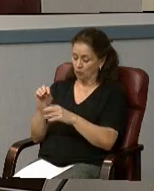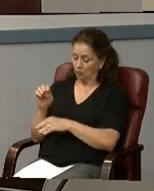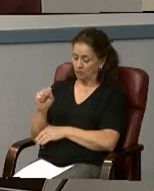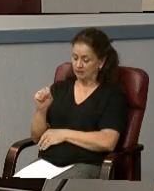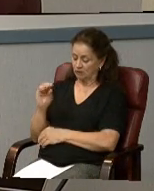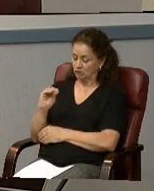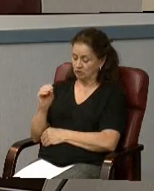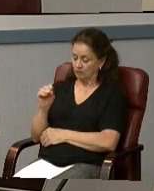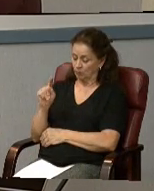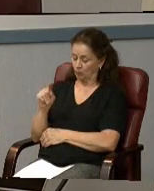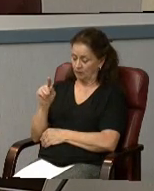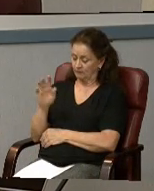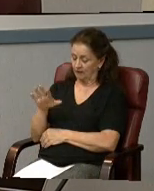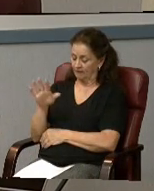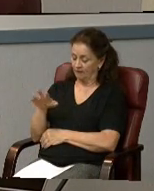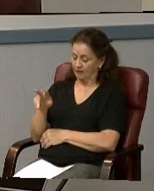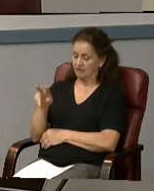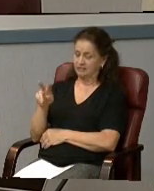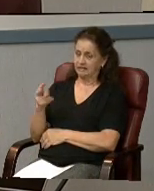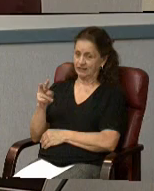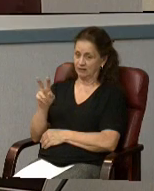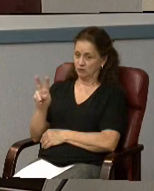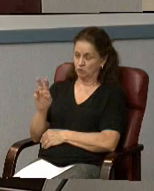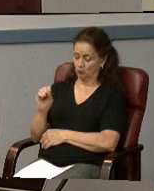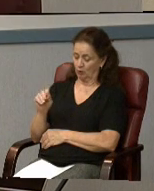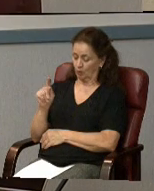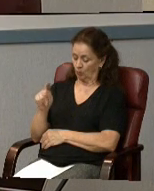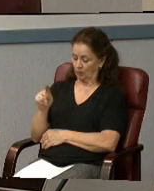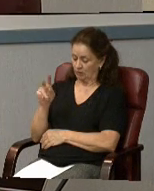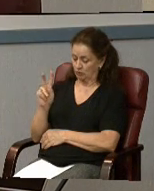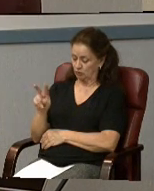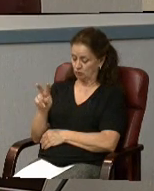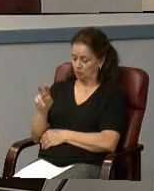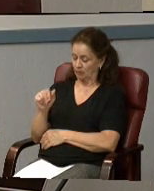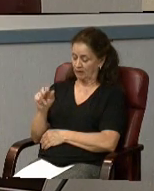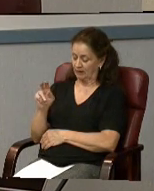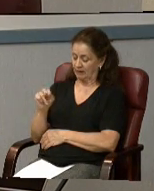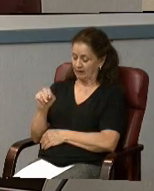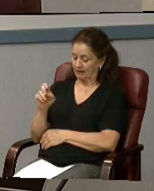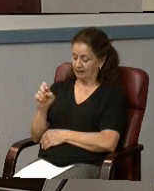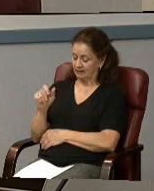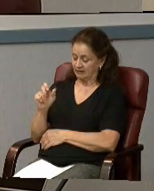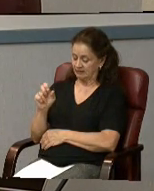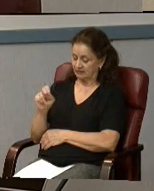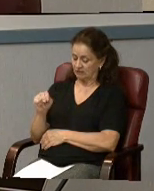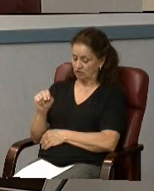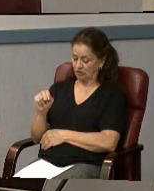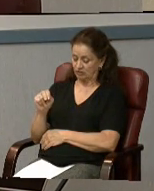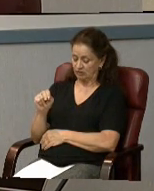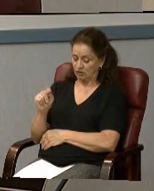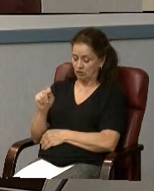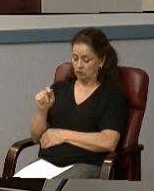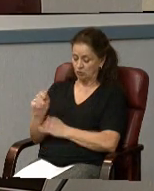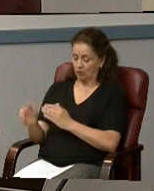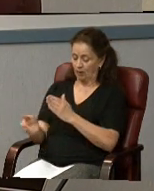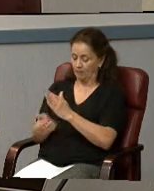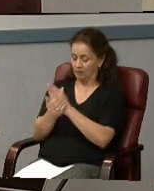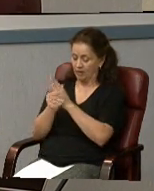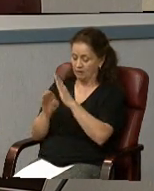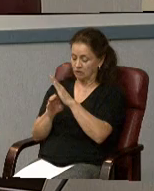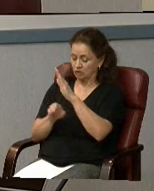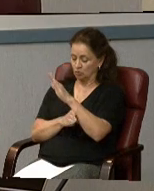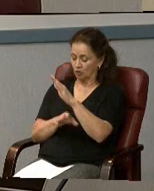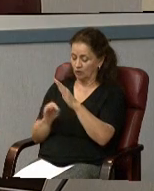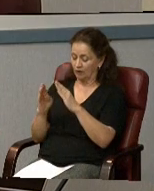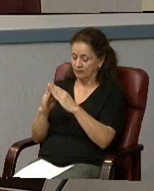155, second 2012 annexation, an annexation resolution to amend the Charter of the City